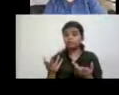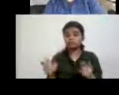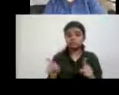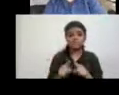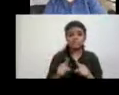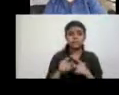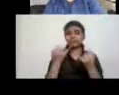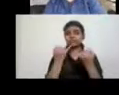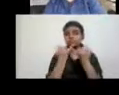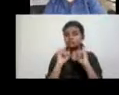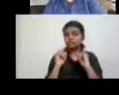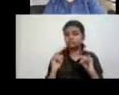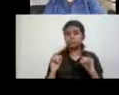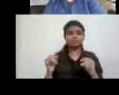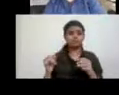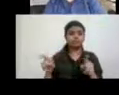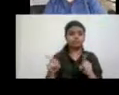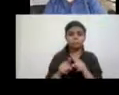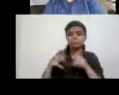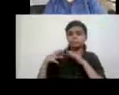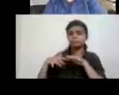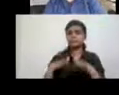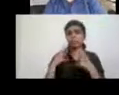liberatory movement. Um,